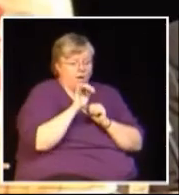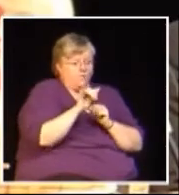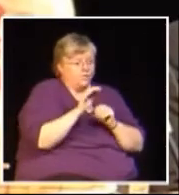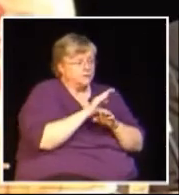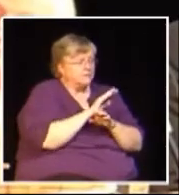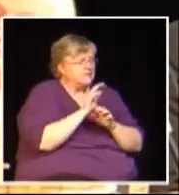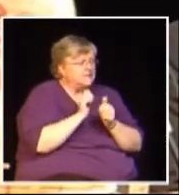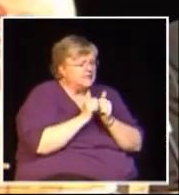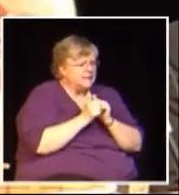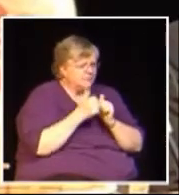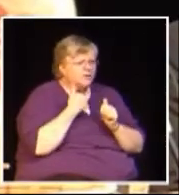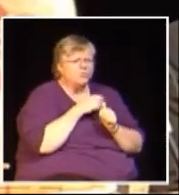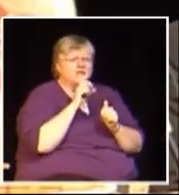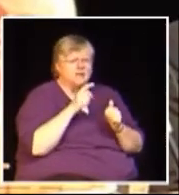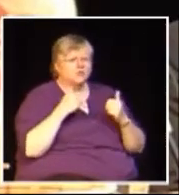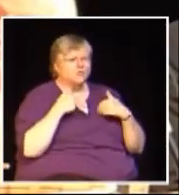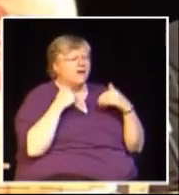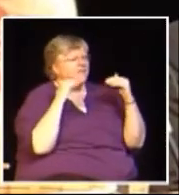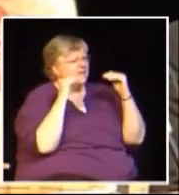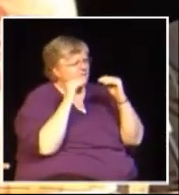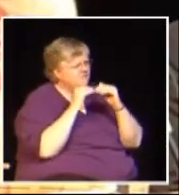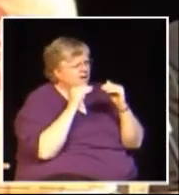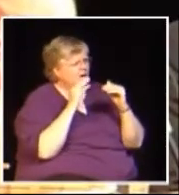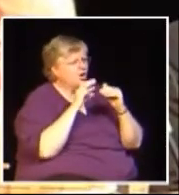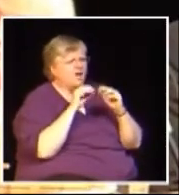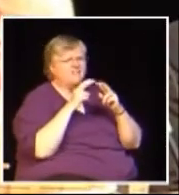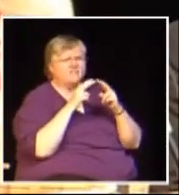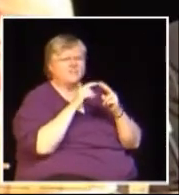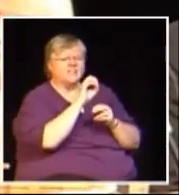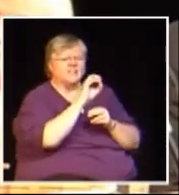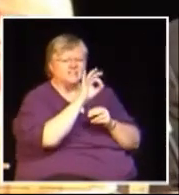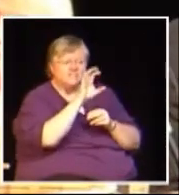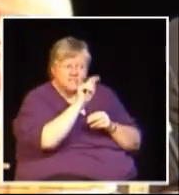we need to have a fair efficient tax system.